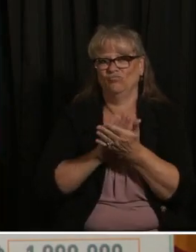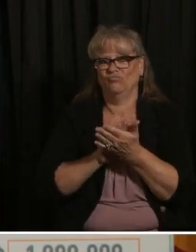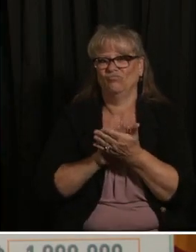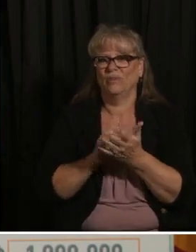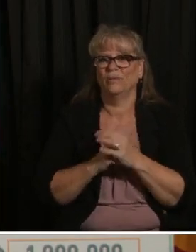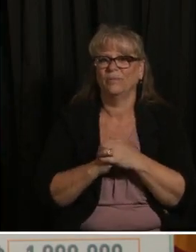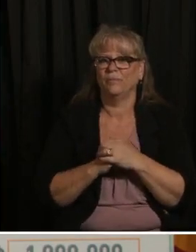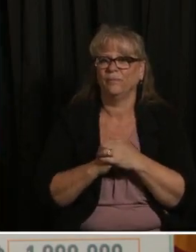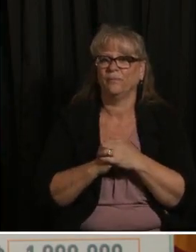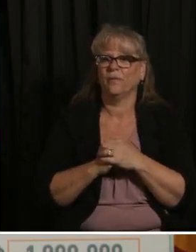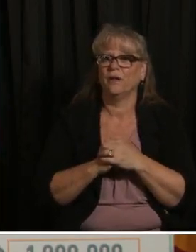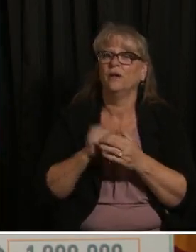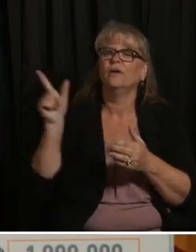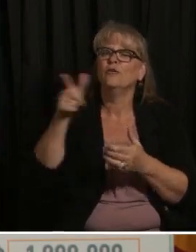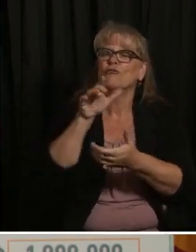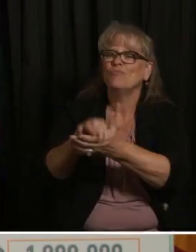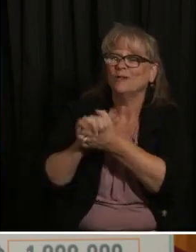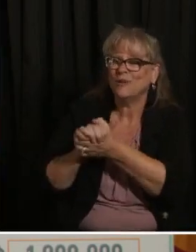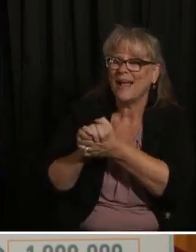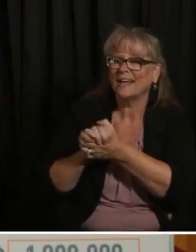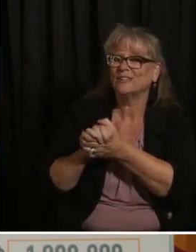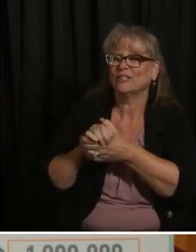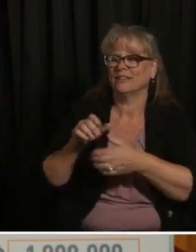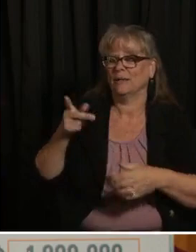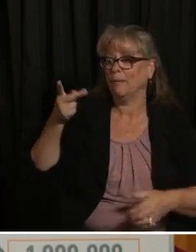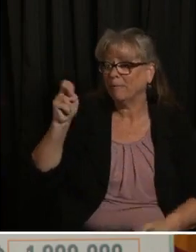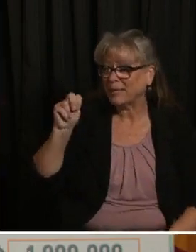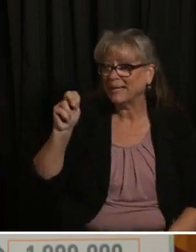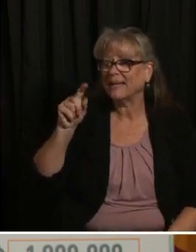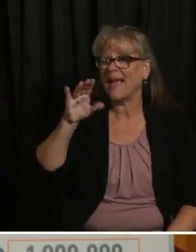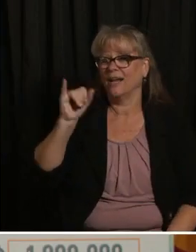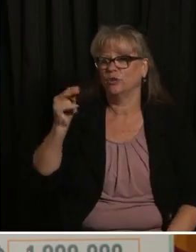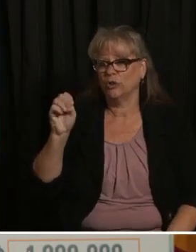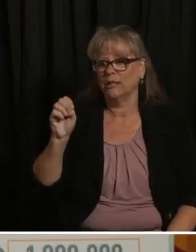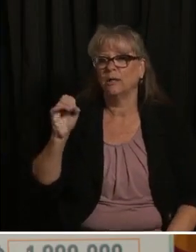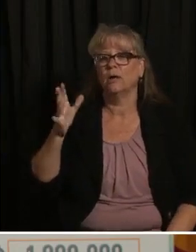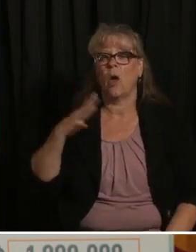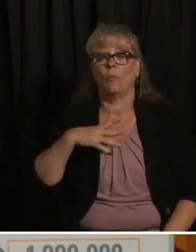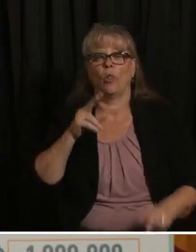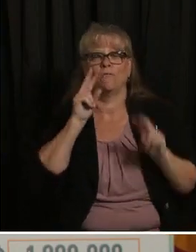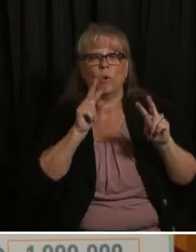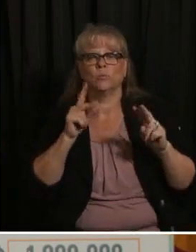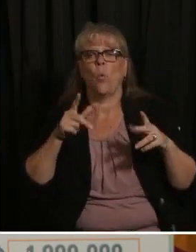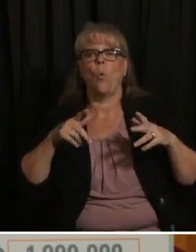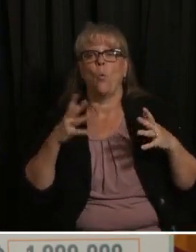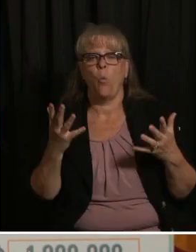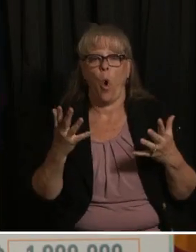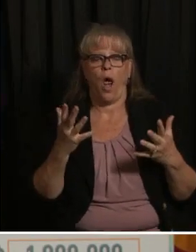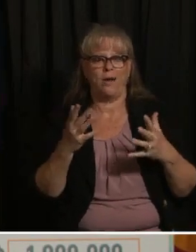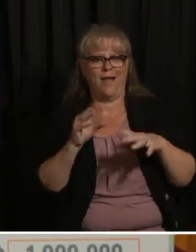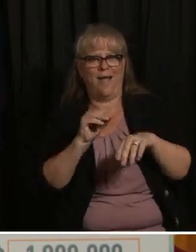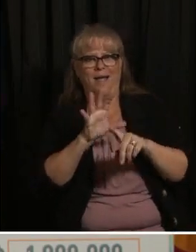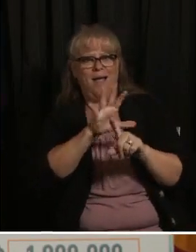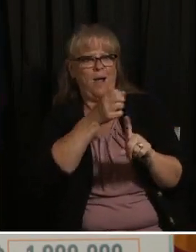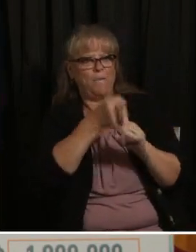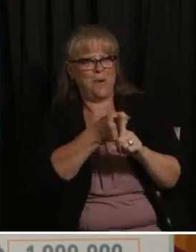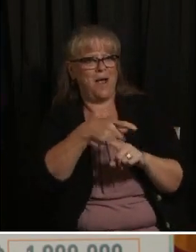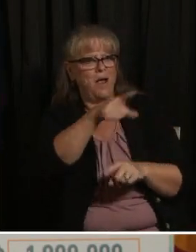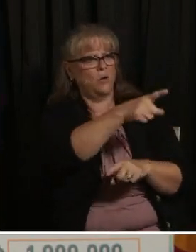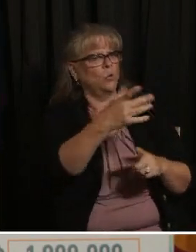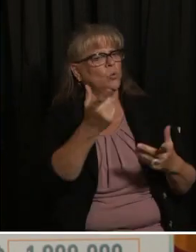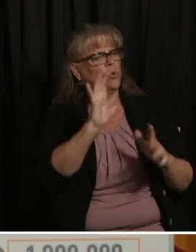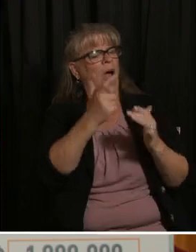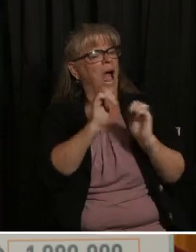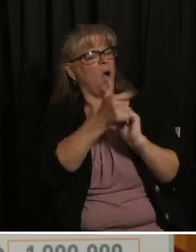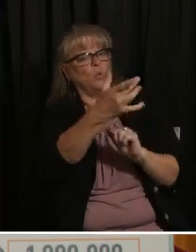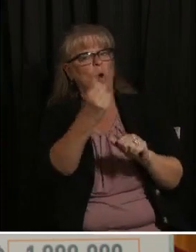congratulations to uh Pete and Jean we're looking forward to seeing the impact that you make uh with this unprecedented gift to you and your community